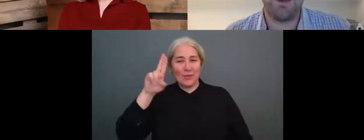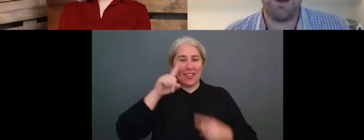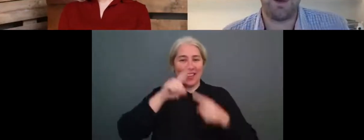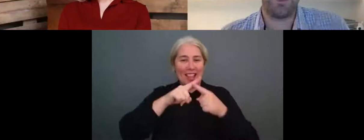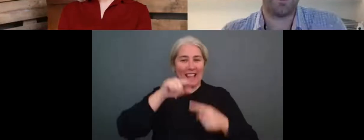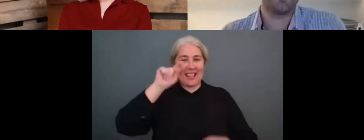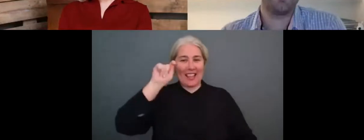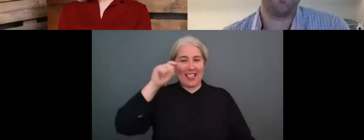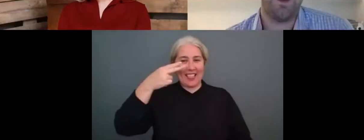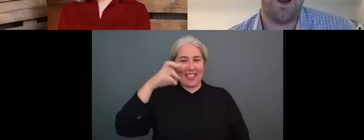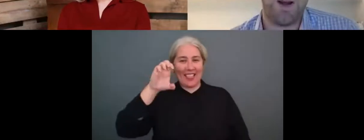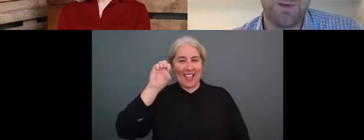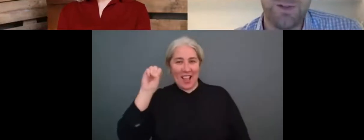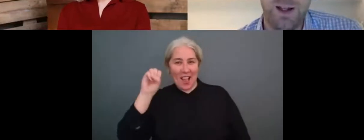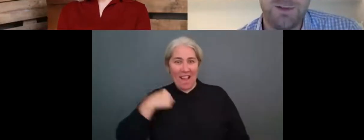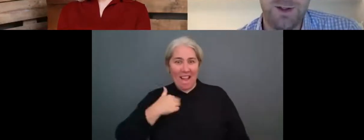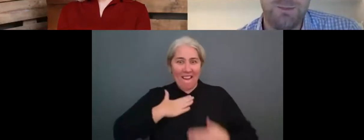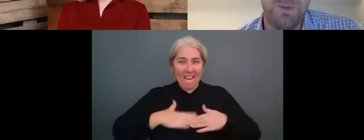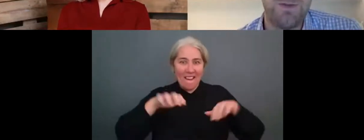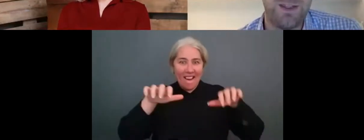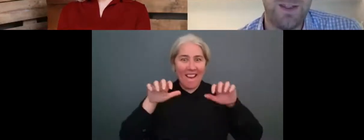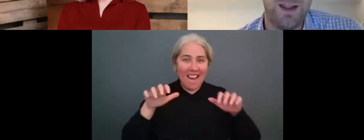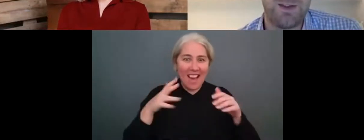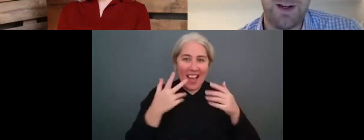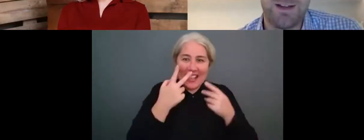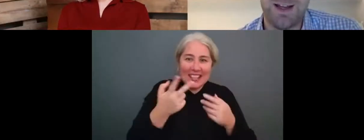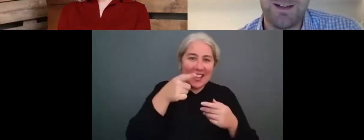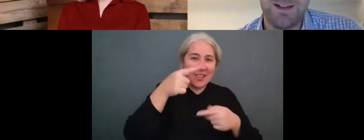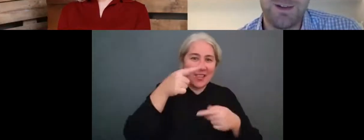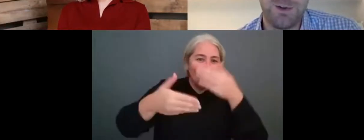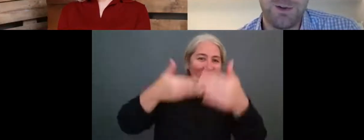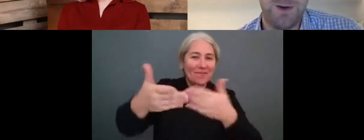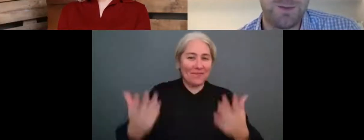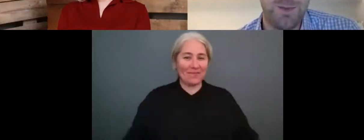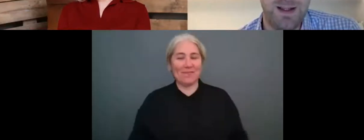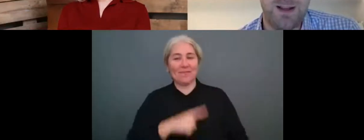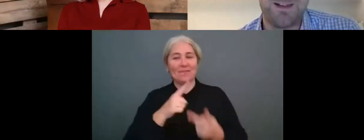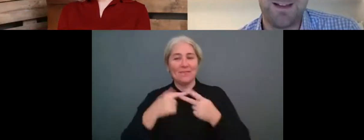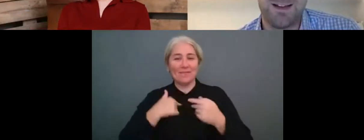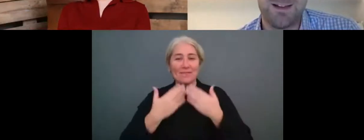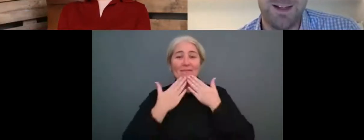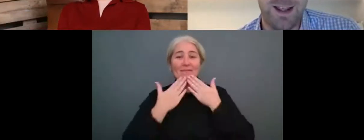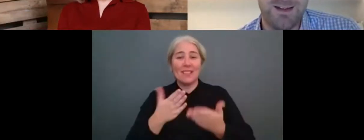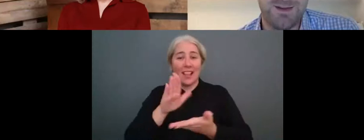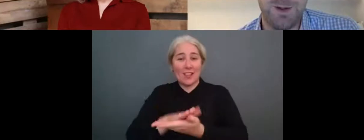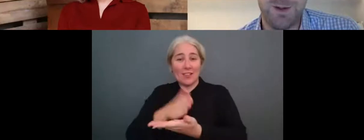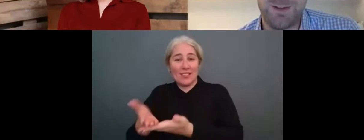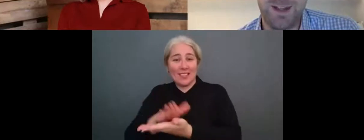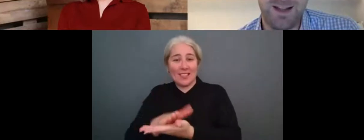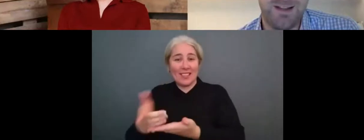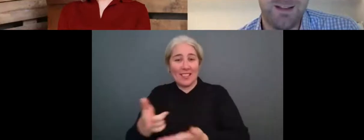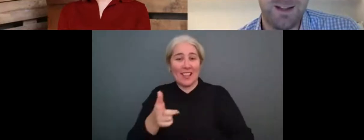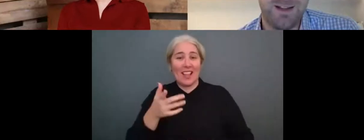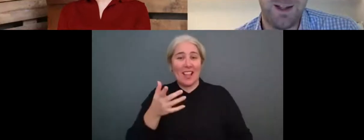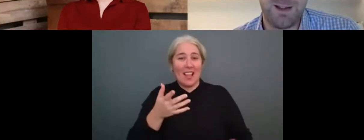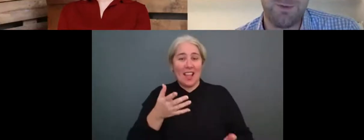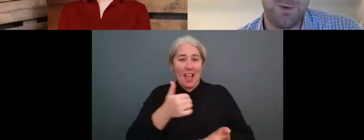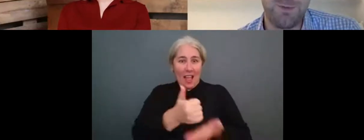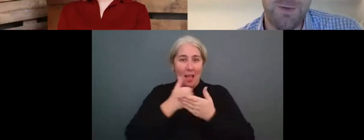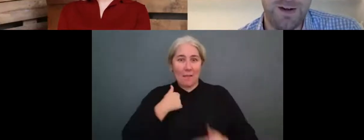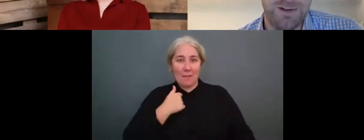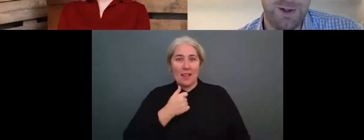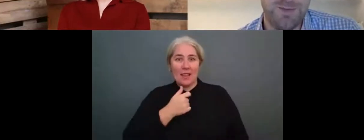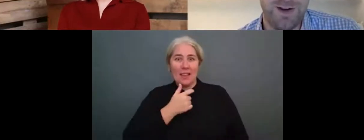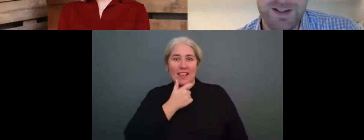on and following that. Um, I'd also like to briefly thank the translators who have helped me understand, uh, some of the content and, uh, slightly